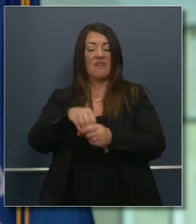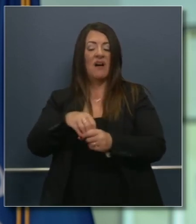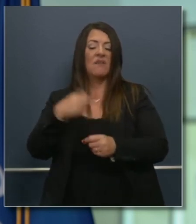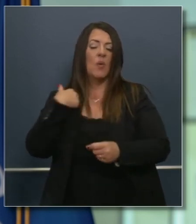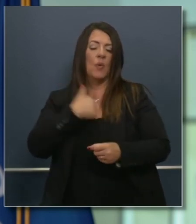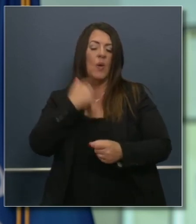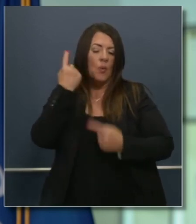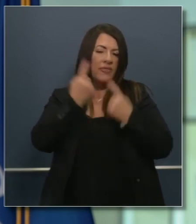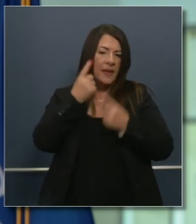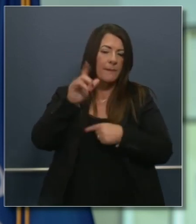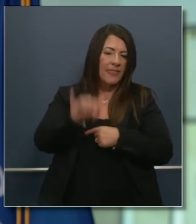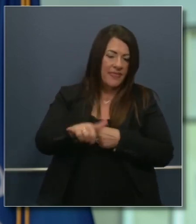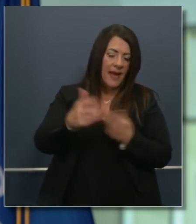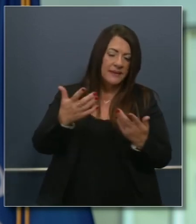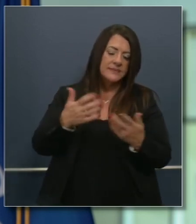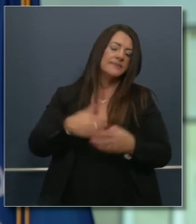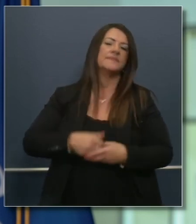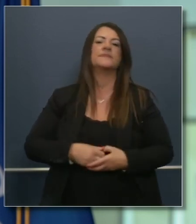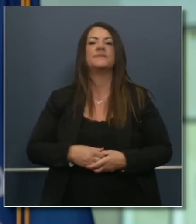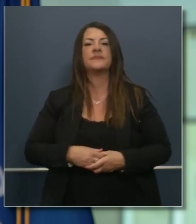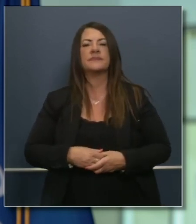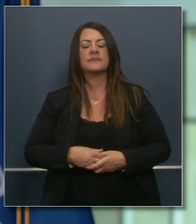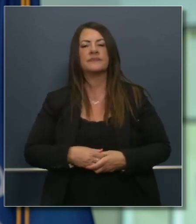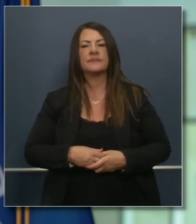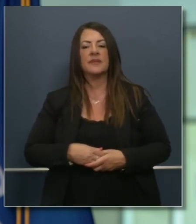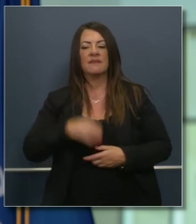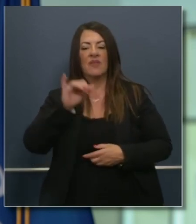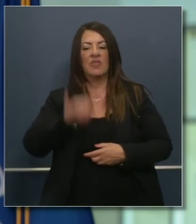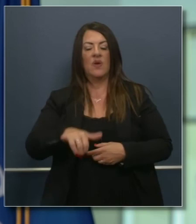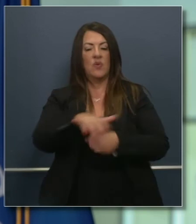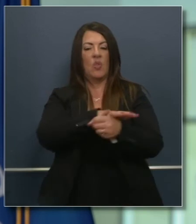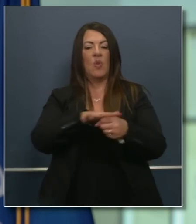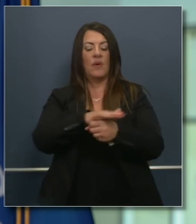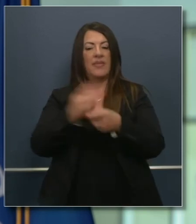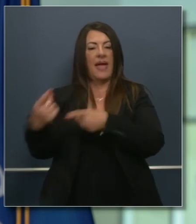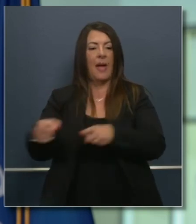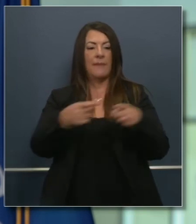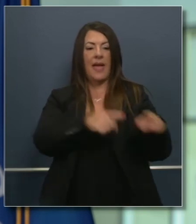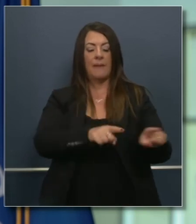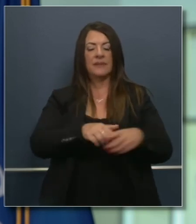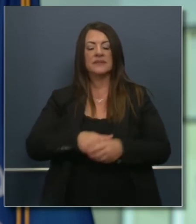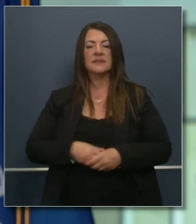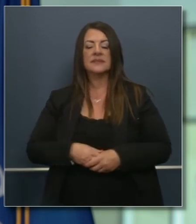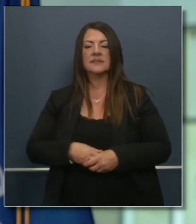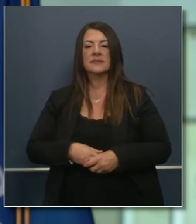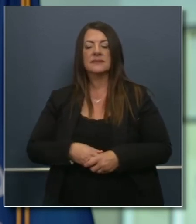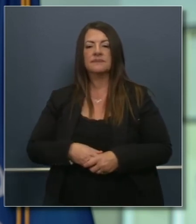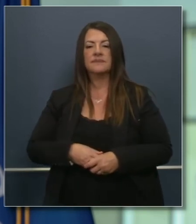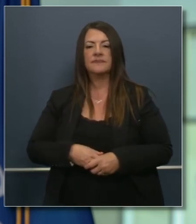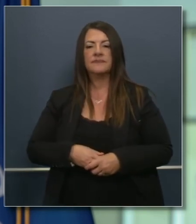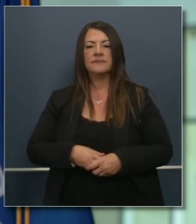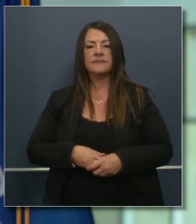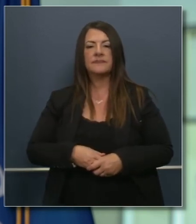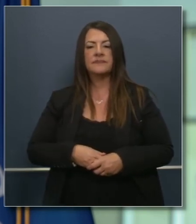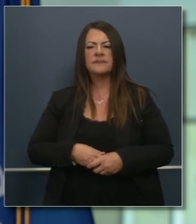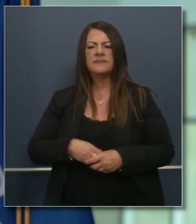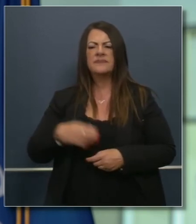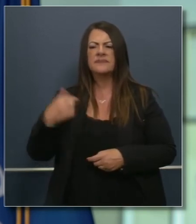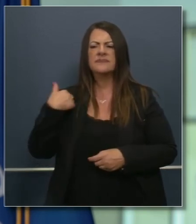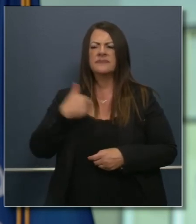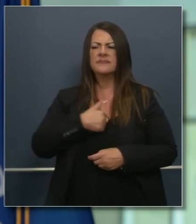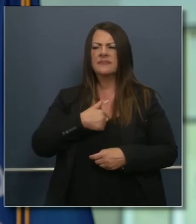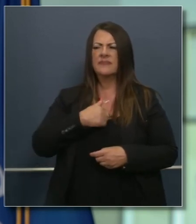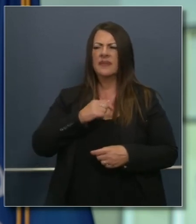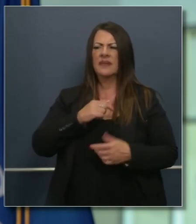So, look, I'm not, you know, what happens in these instances, the governor sort of points something out and people, you know, react, and